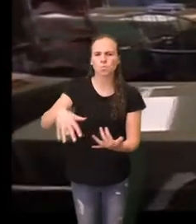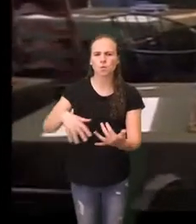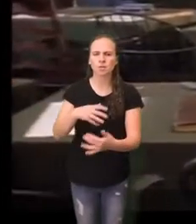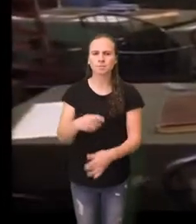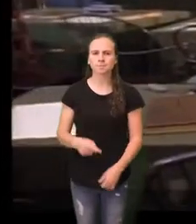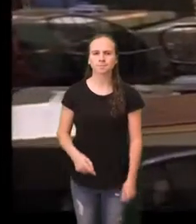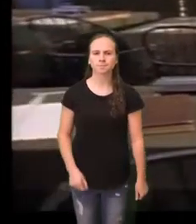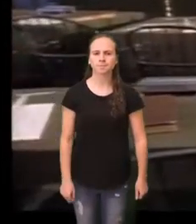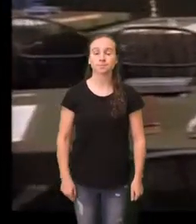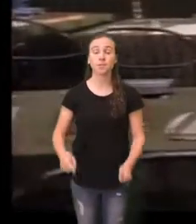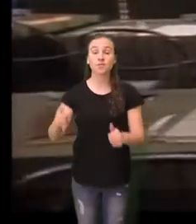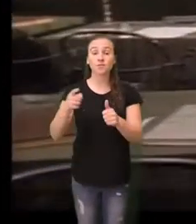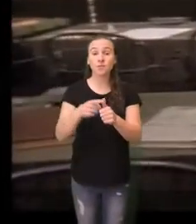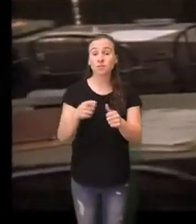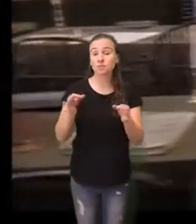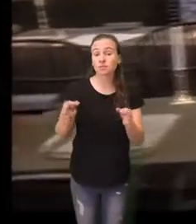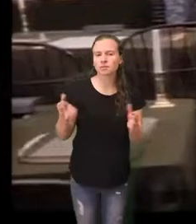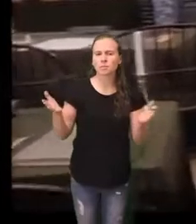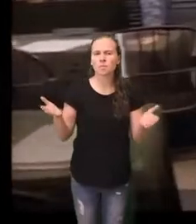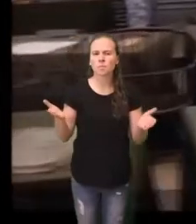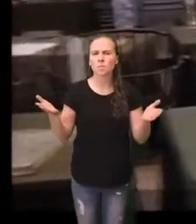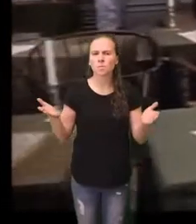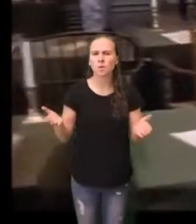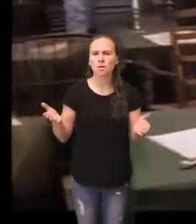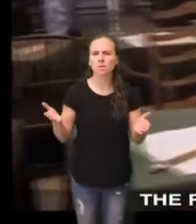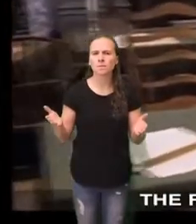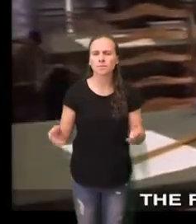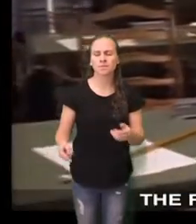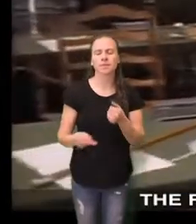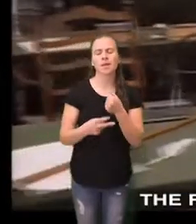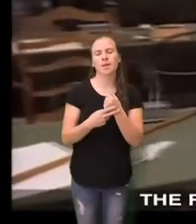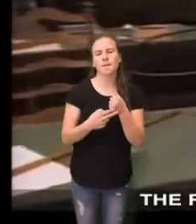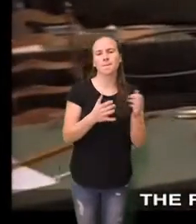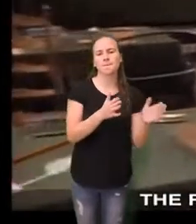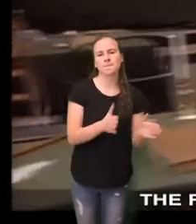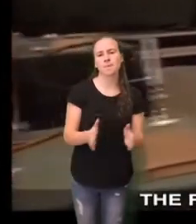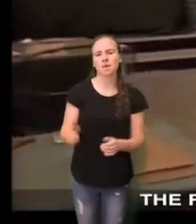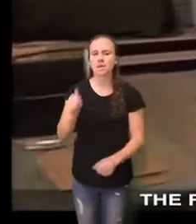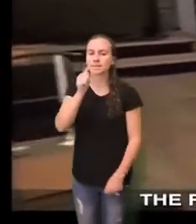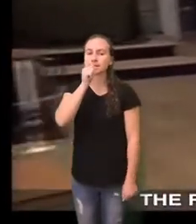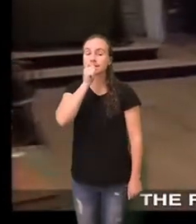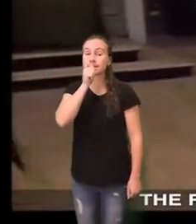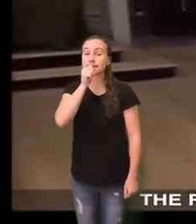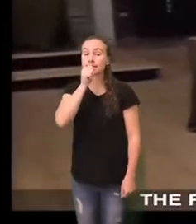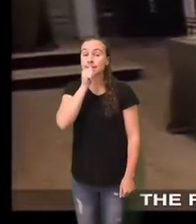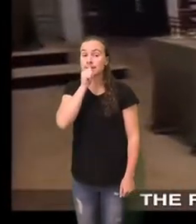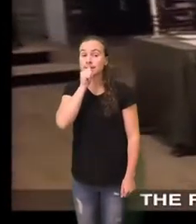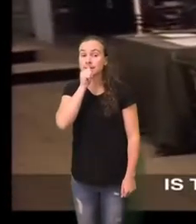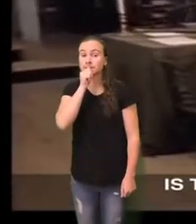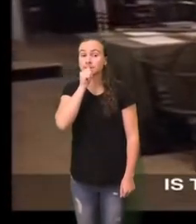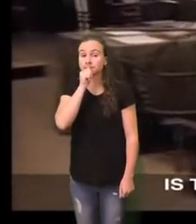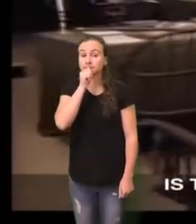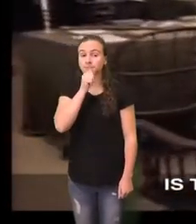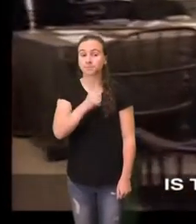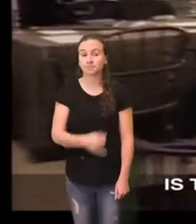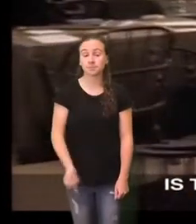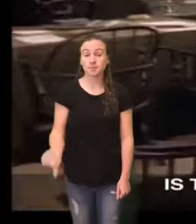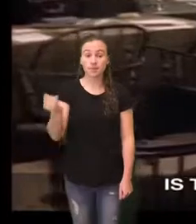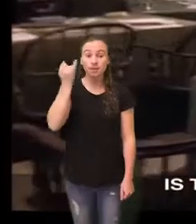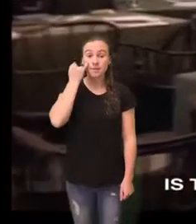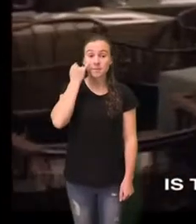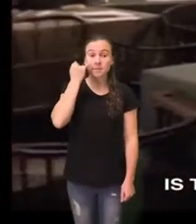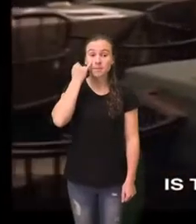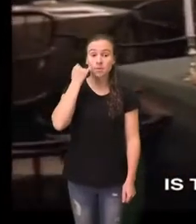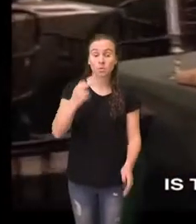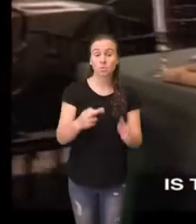And then, silence. The first vote of the convention is to keep their